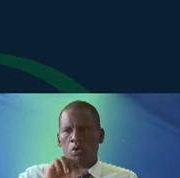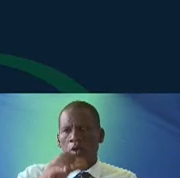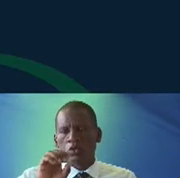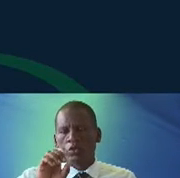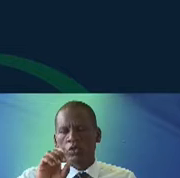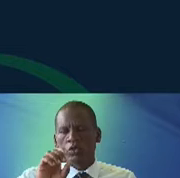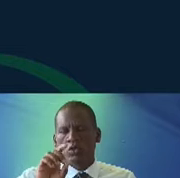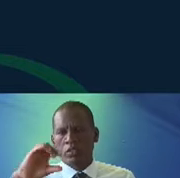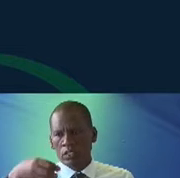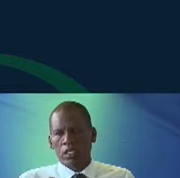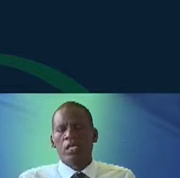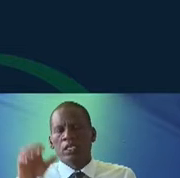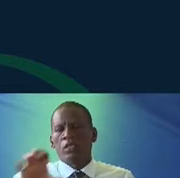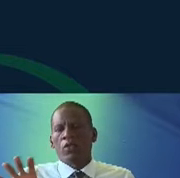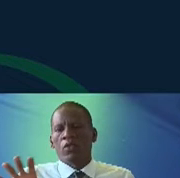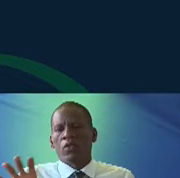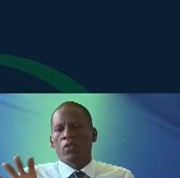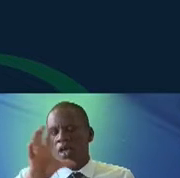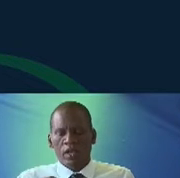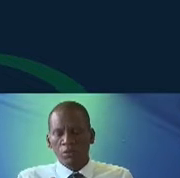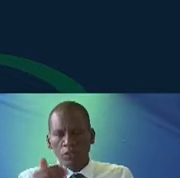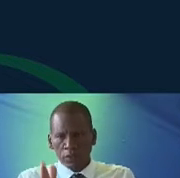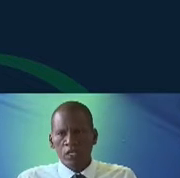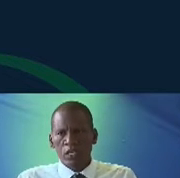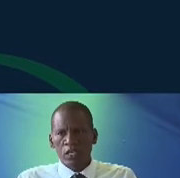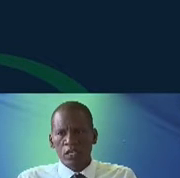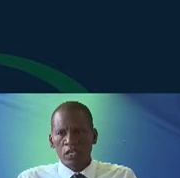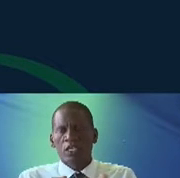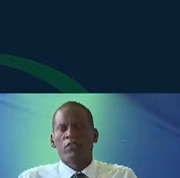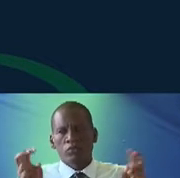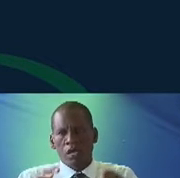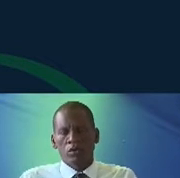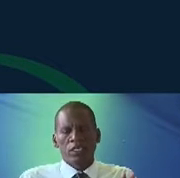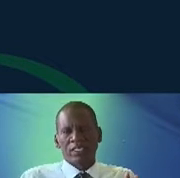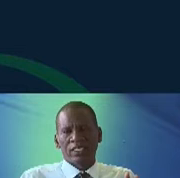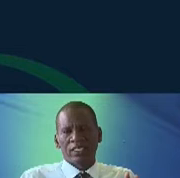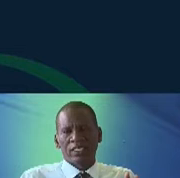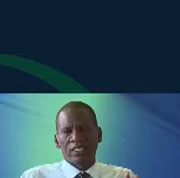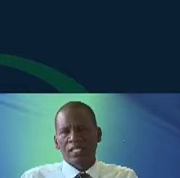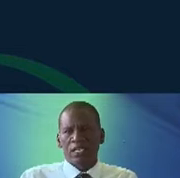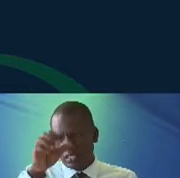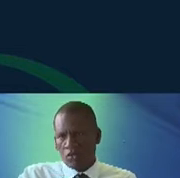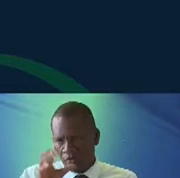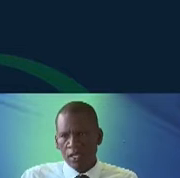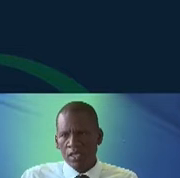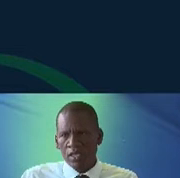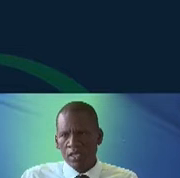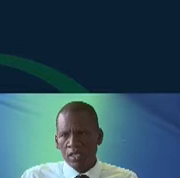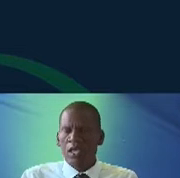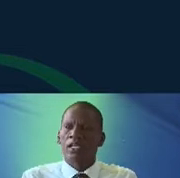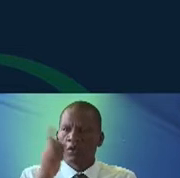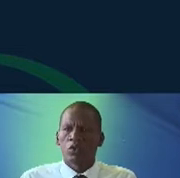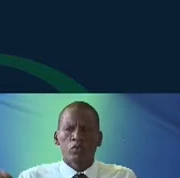is a very famous South African artist. she gave a keynote at Design in Daba, and during her presentation,